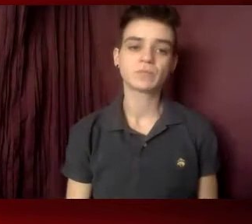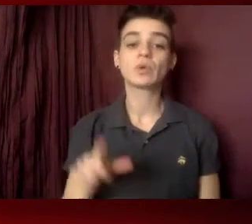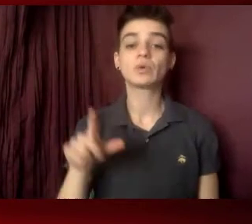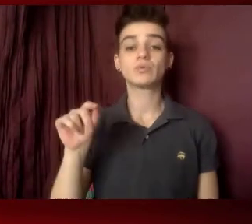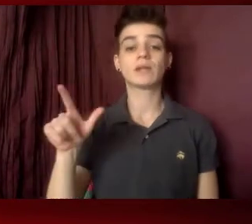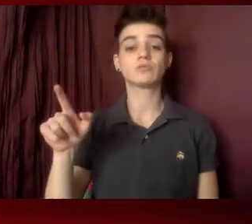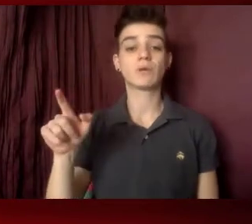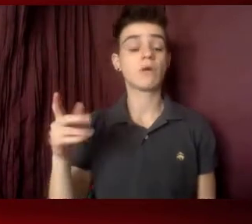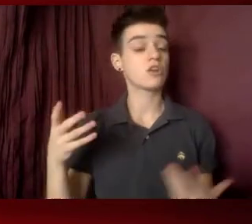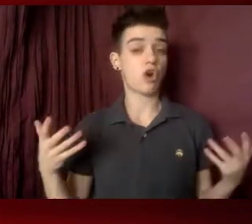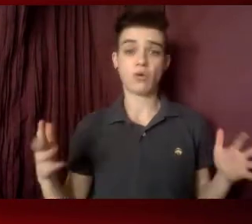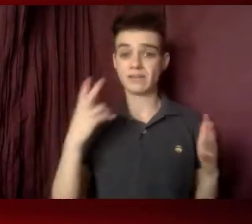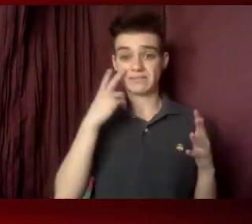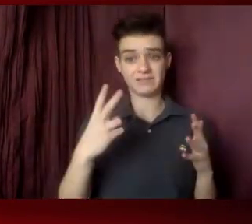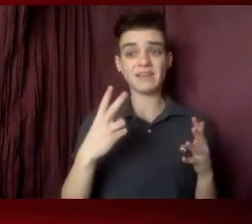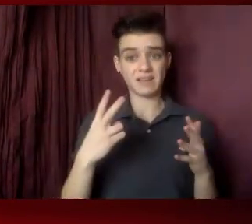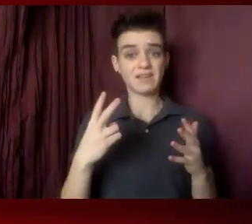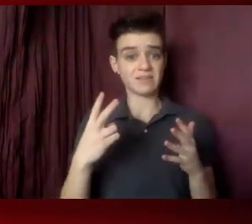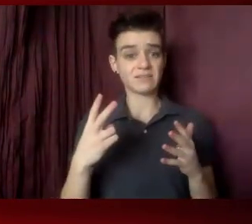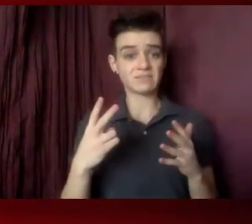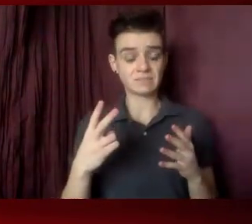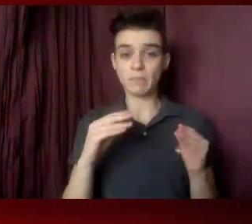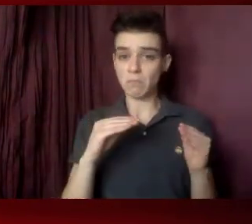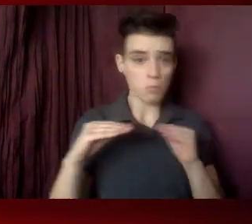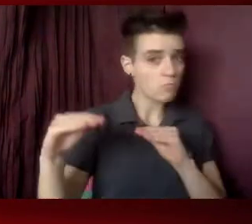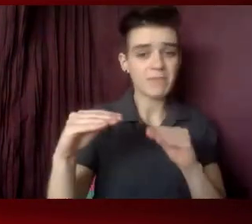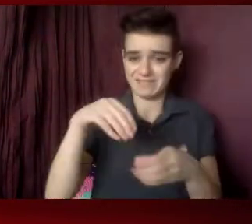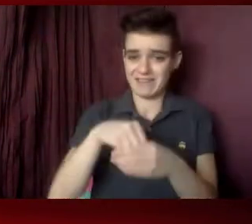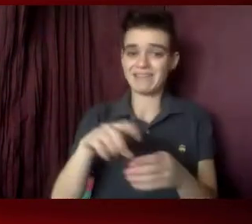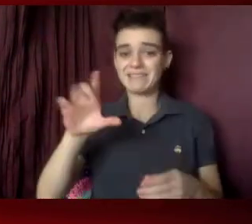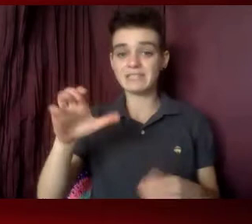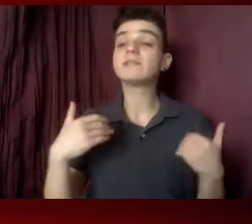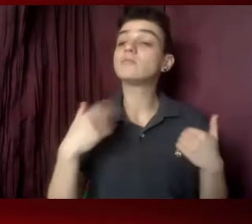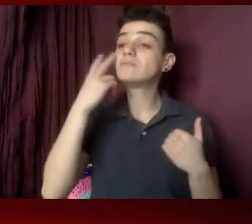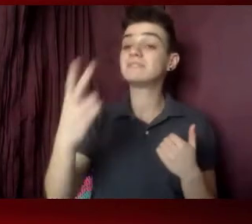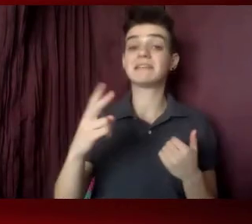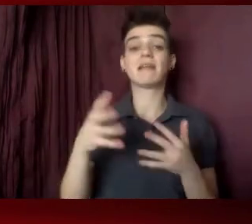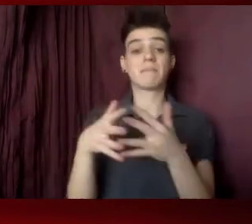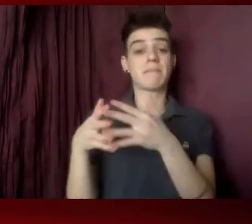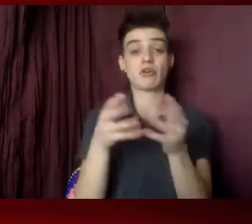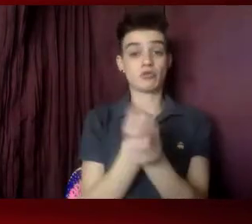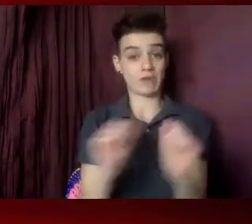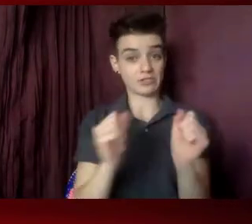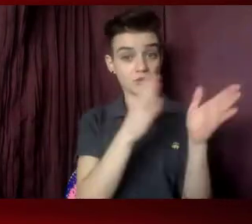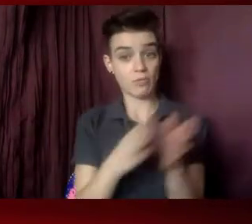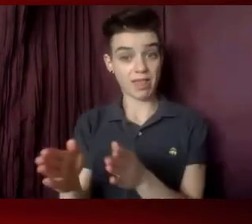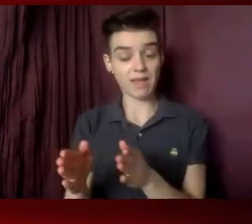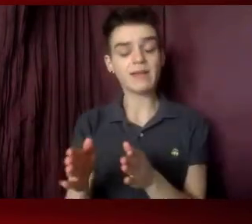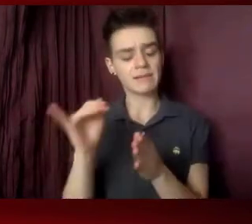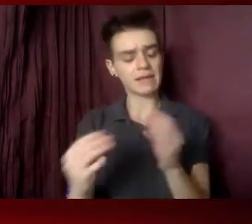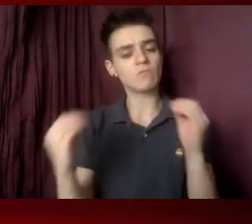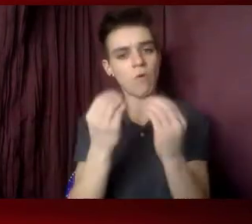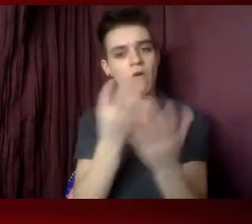has already seen movement in DC. We have seen the American Rescue Plan, which has brought more financial support to